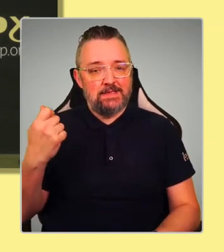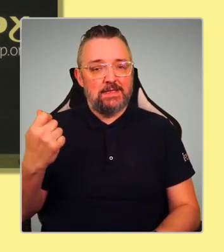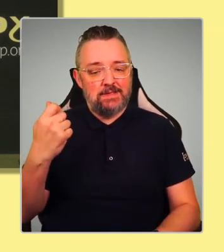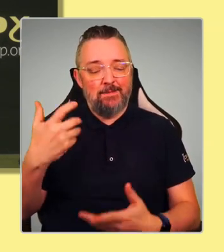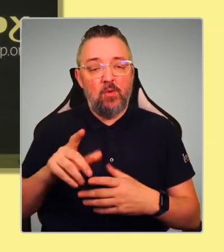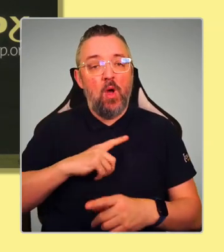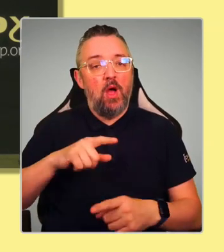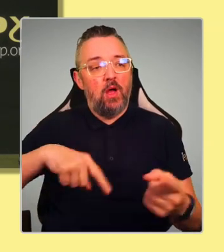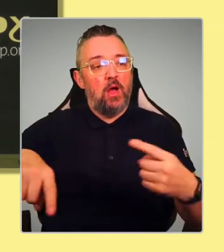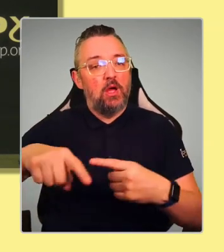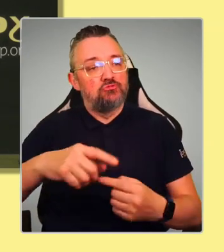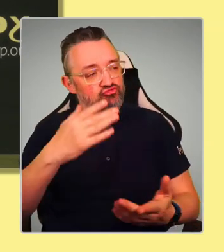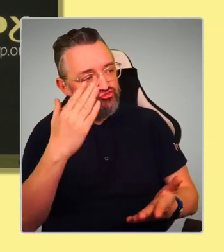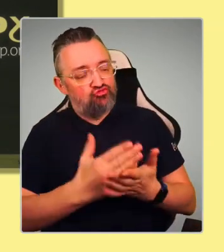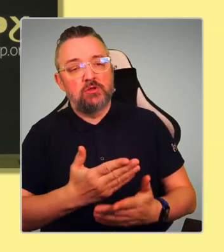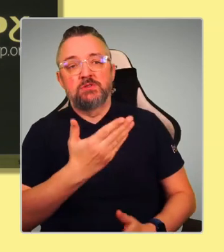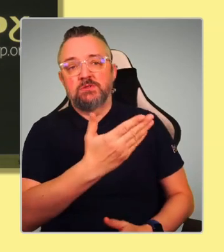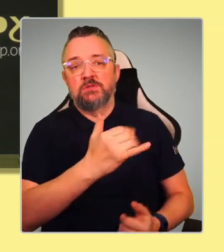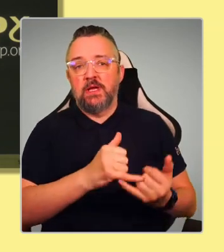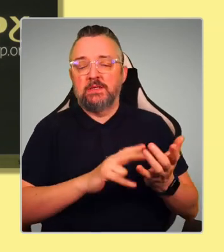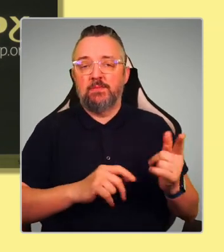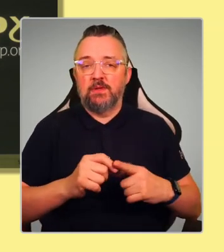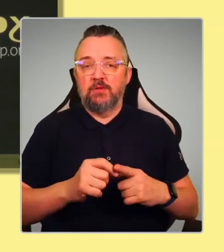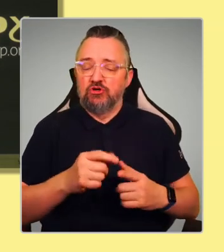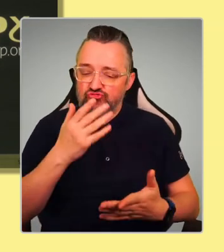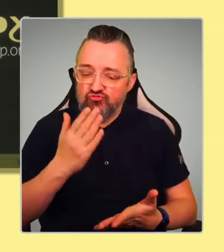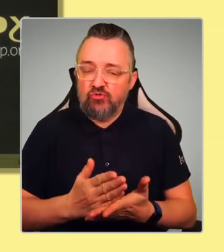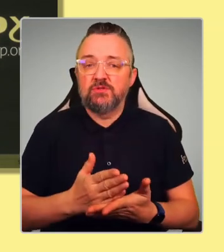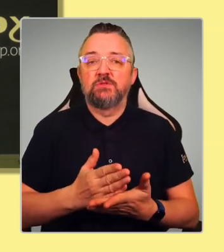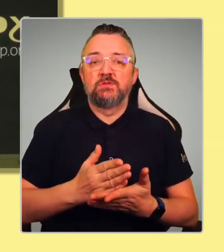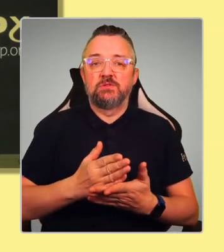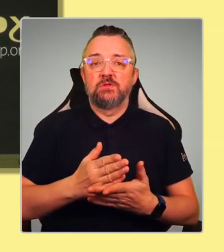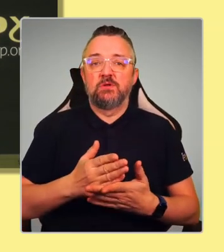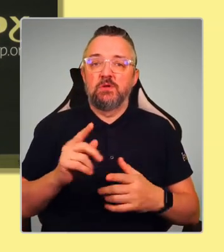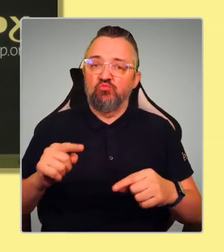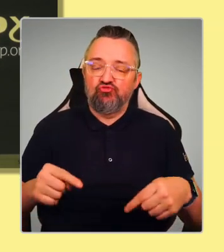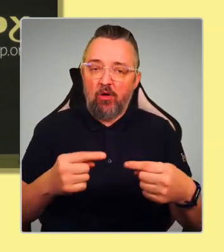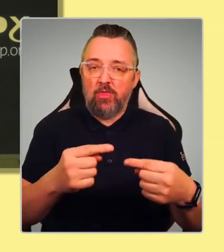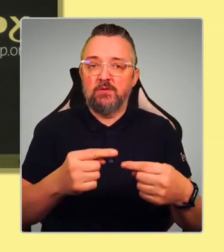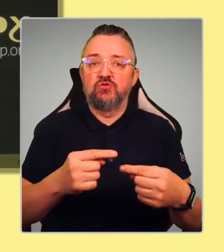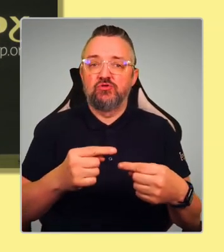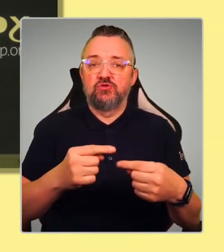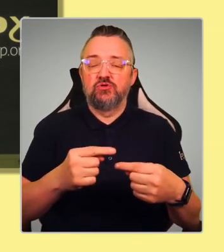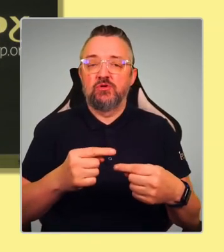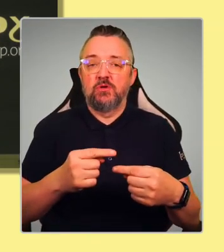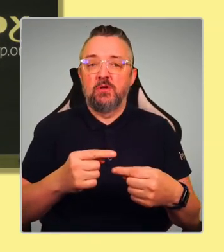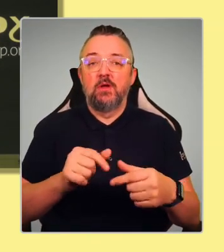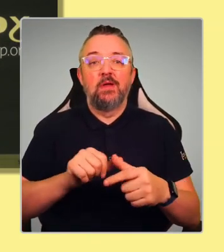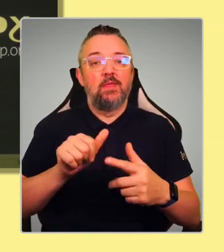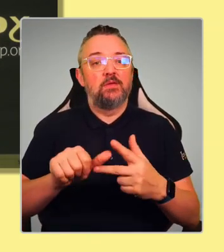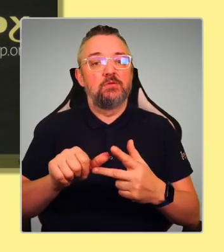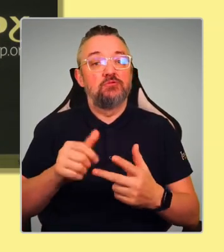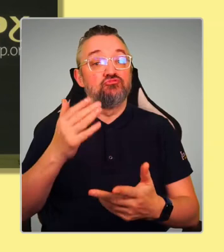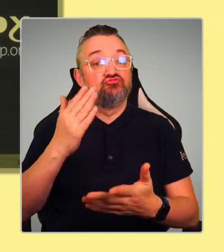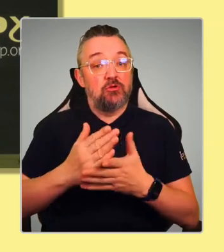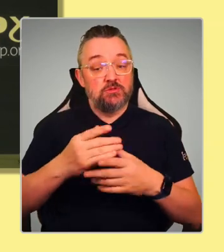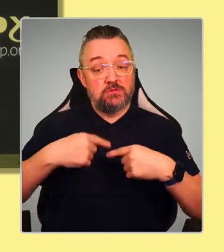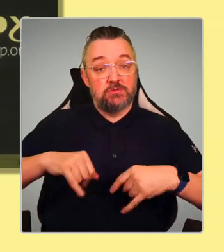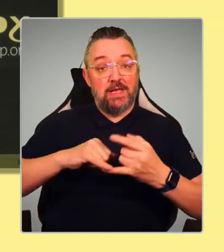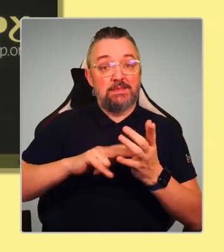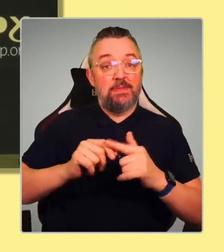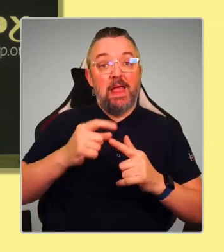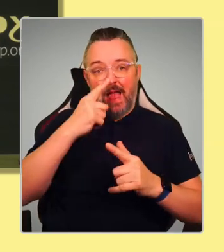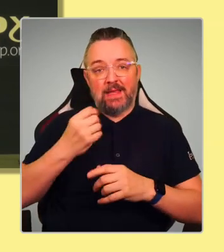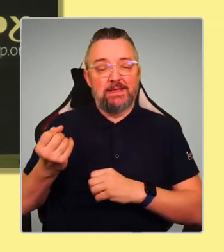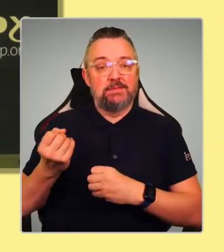to know and understand the challenges that they faced, and then trusted us to actually deliver. We have